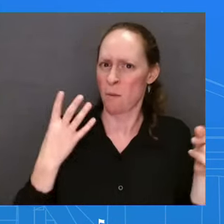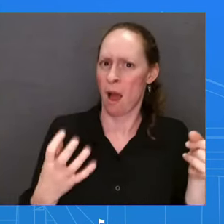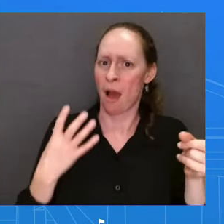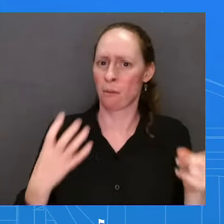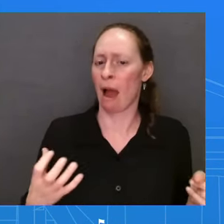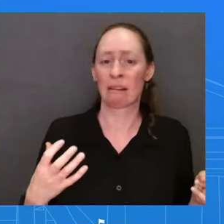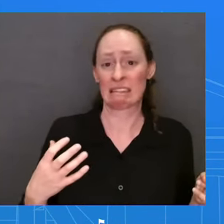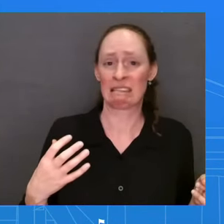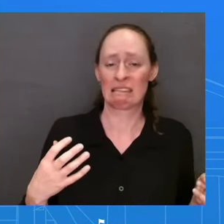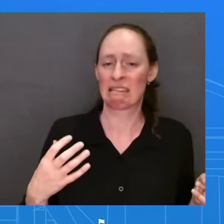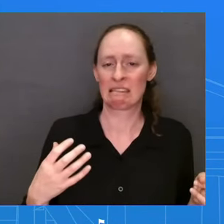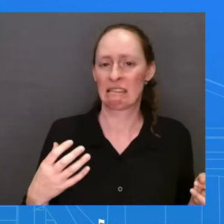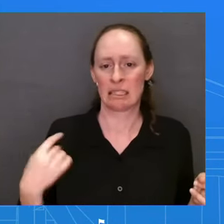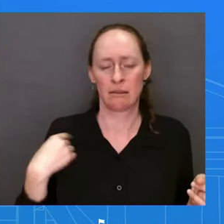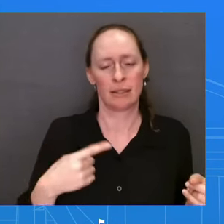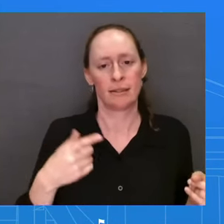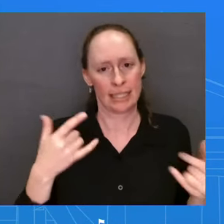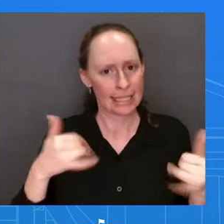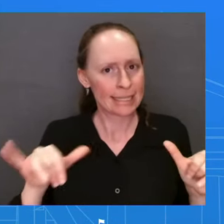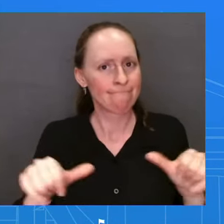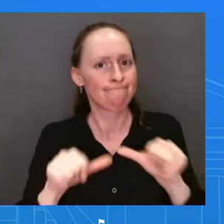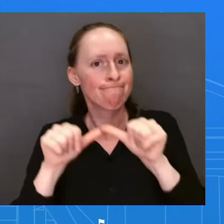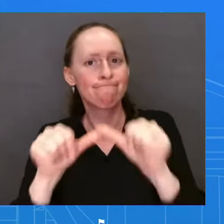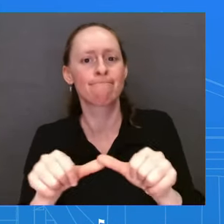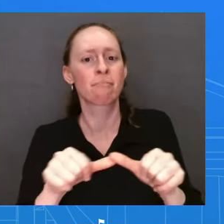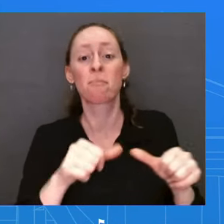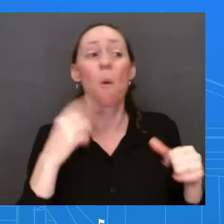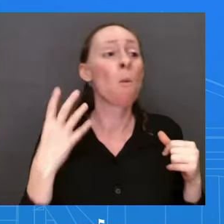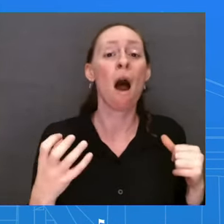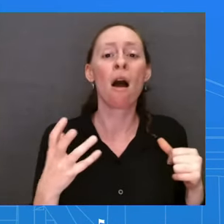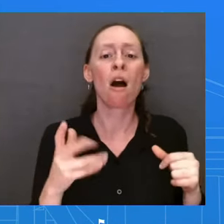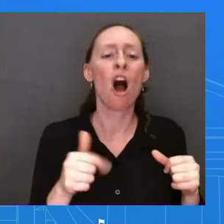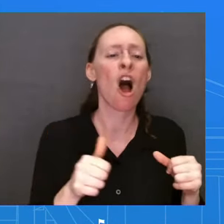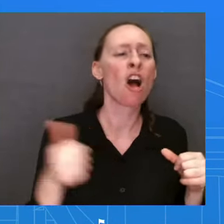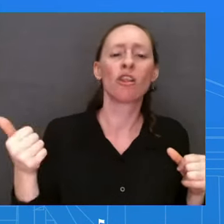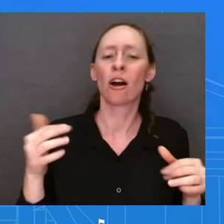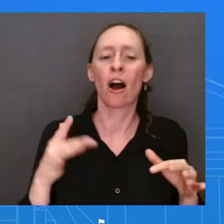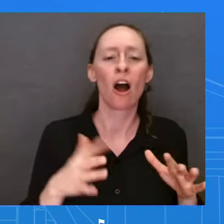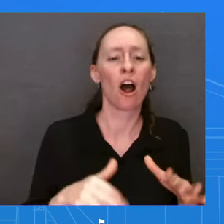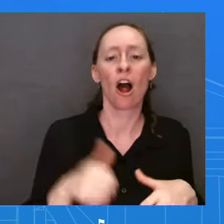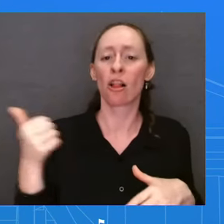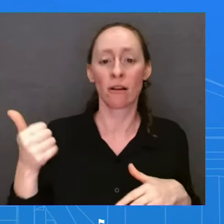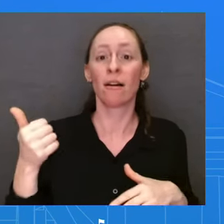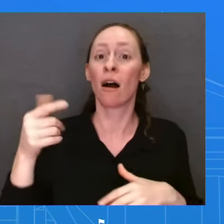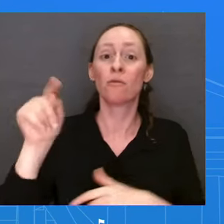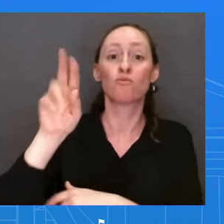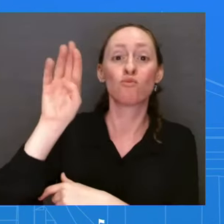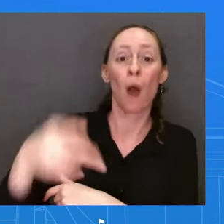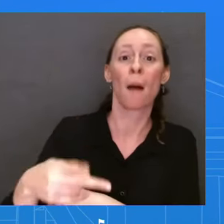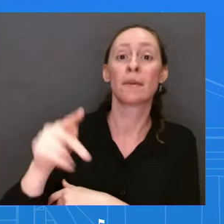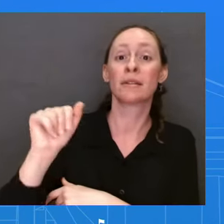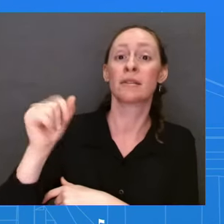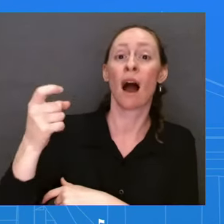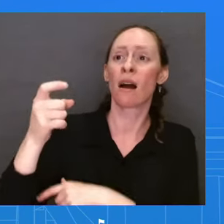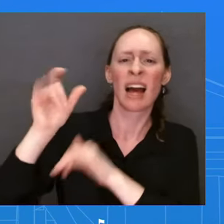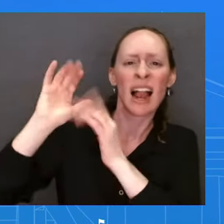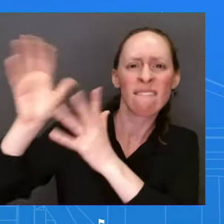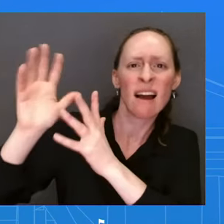for extensions of the Trump tax cuts, which would add $3 billion to our deficit, send jobs overseas, and